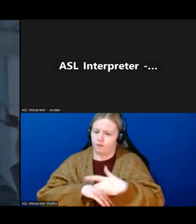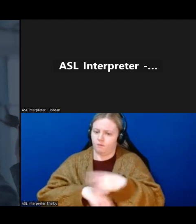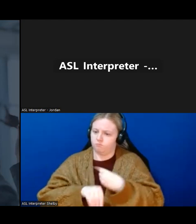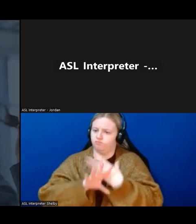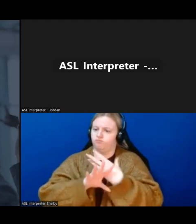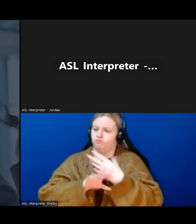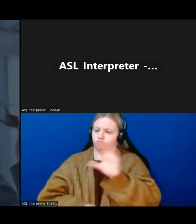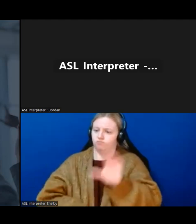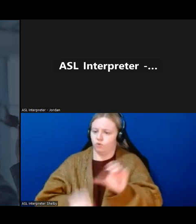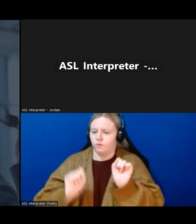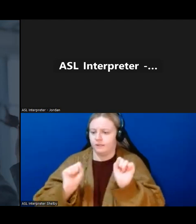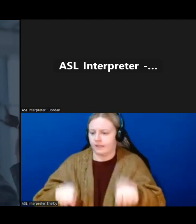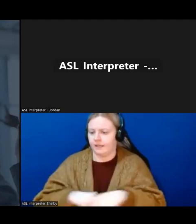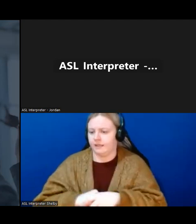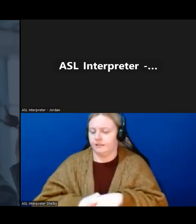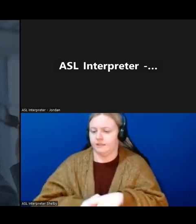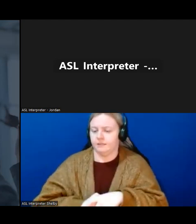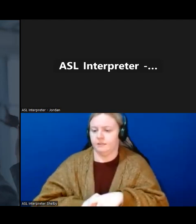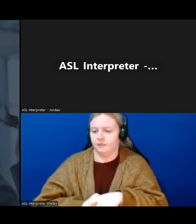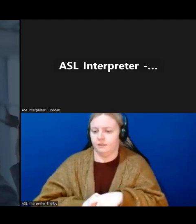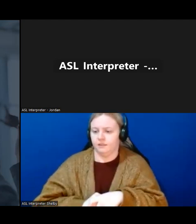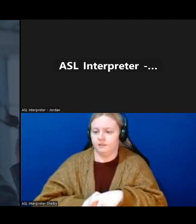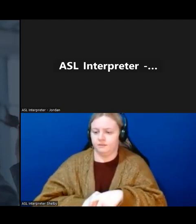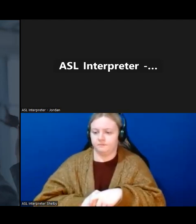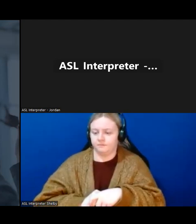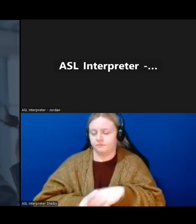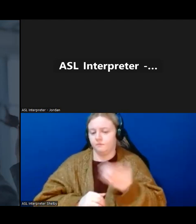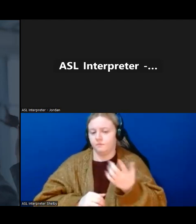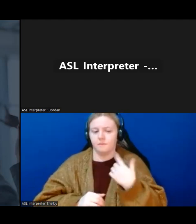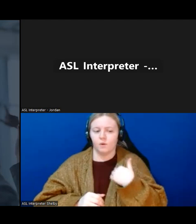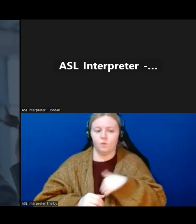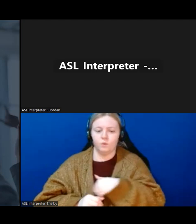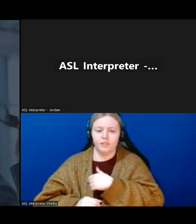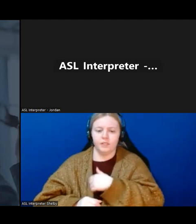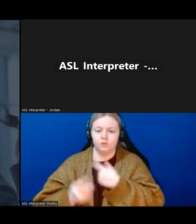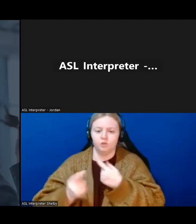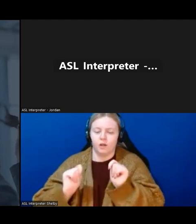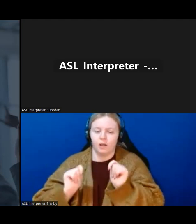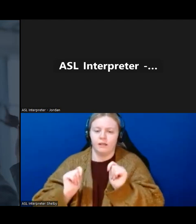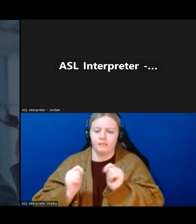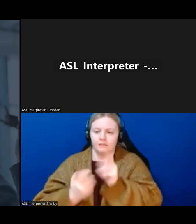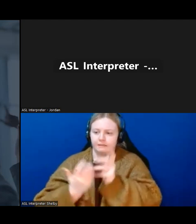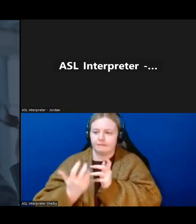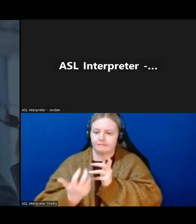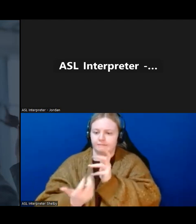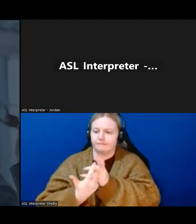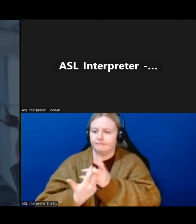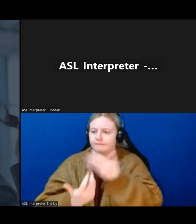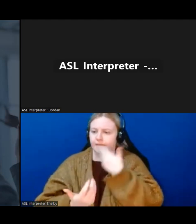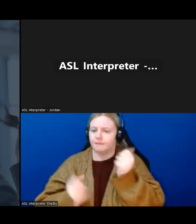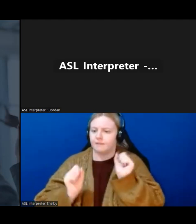Zoom. so we're sort of trying to meet as many needs as possible throughout the community.